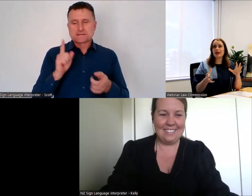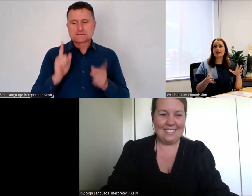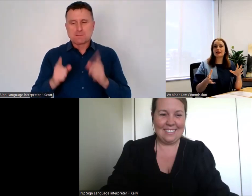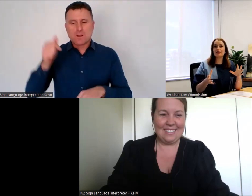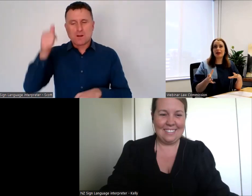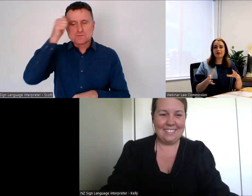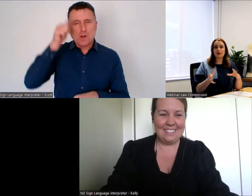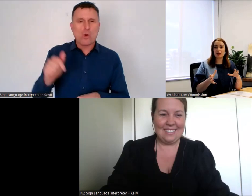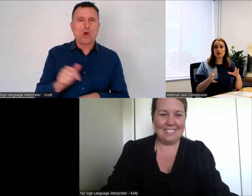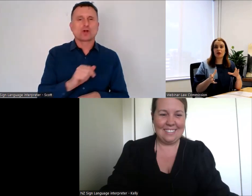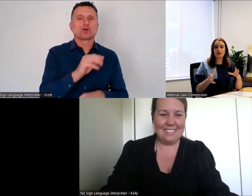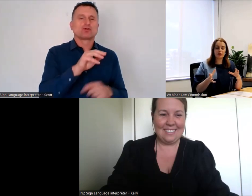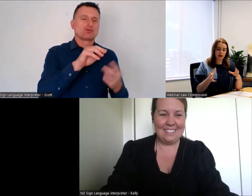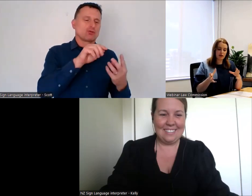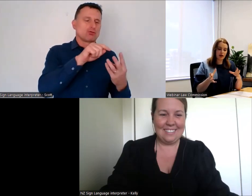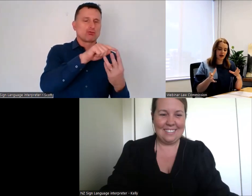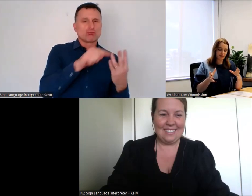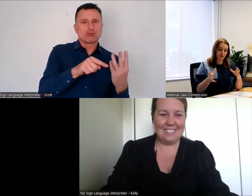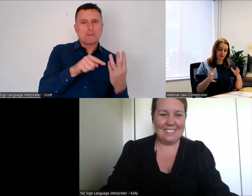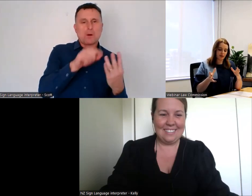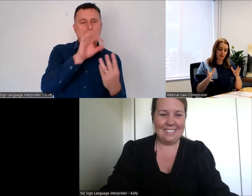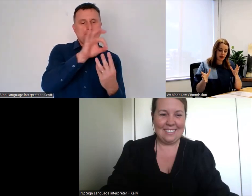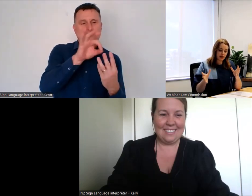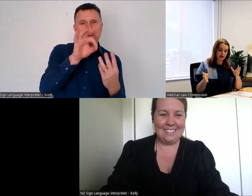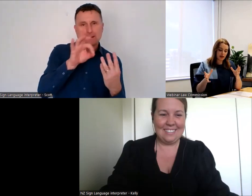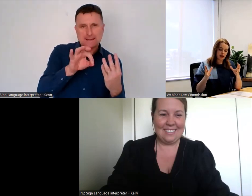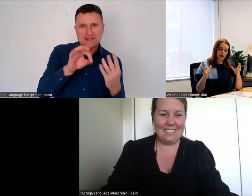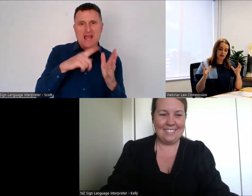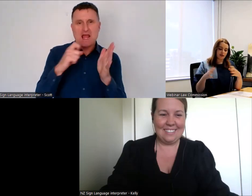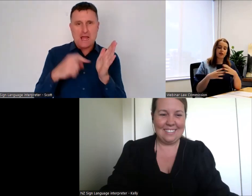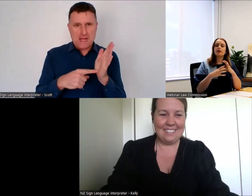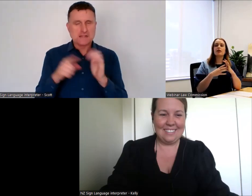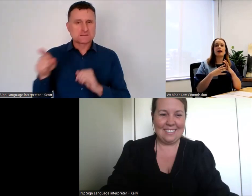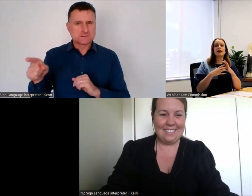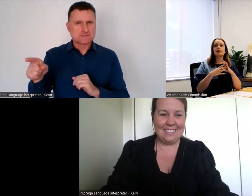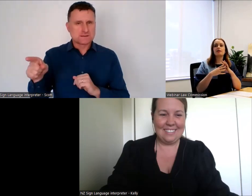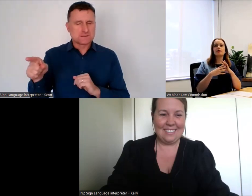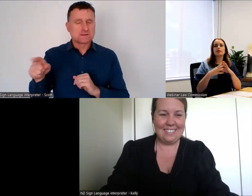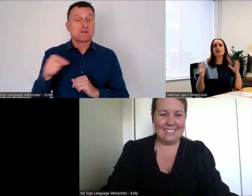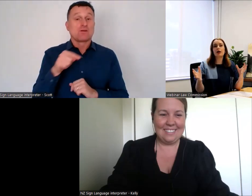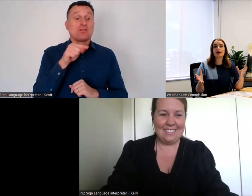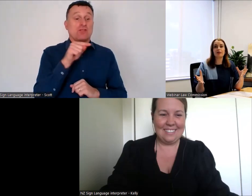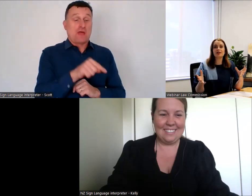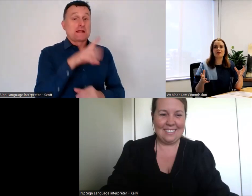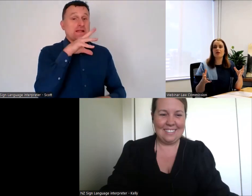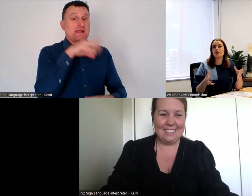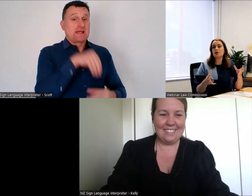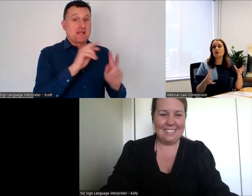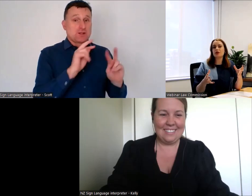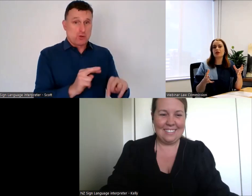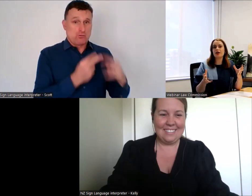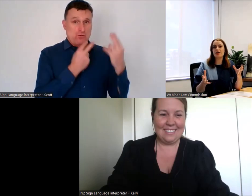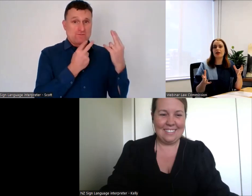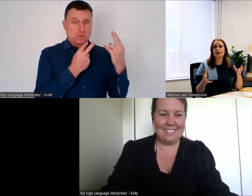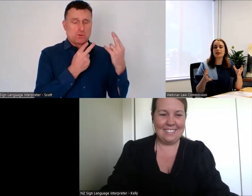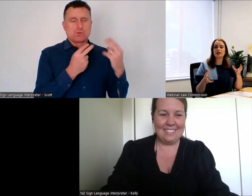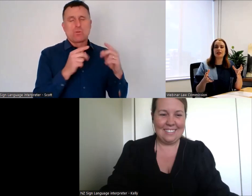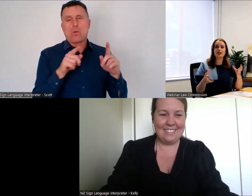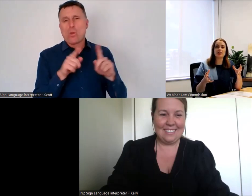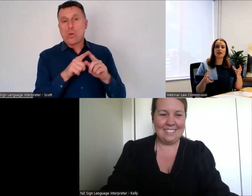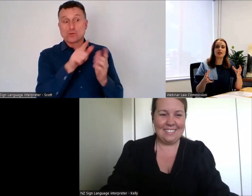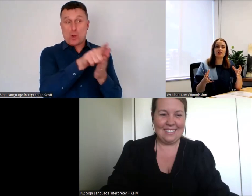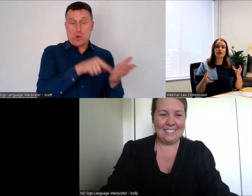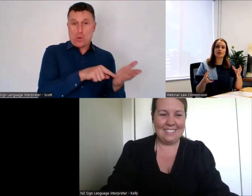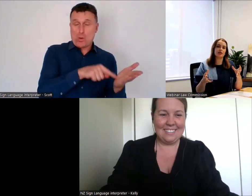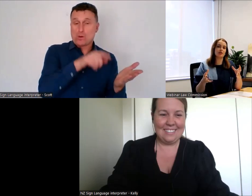This act is the main focus of our review. But there are a really wide range of other laws and